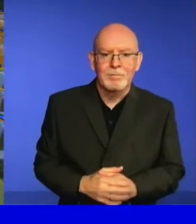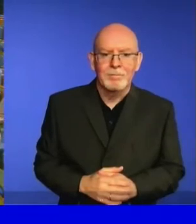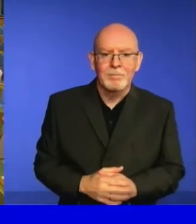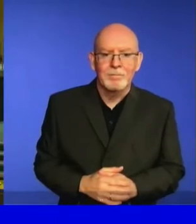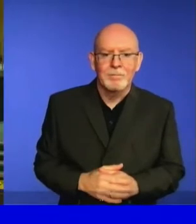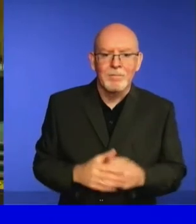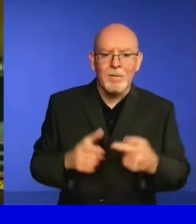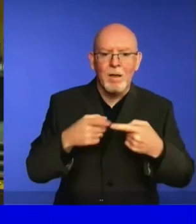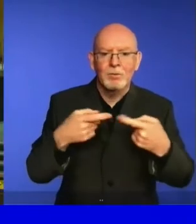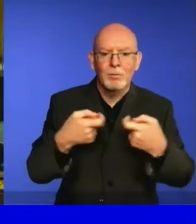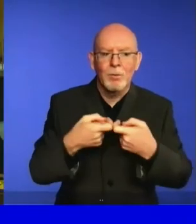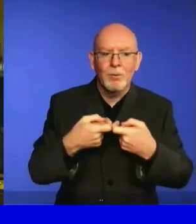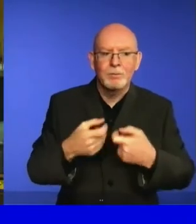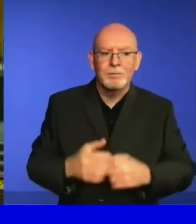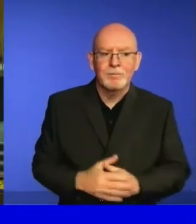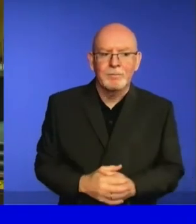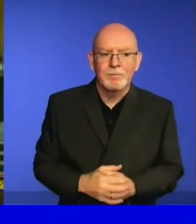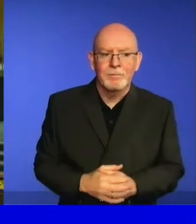Madagascar,